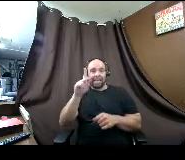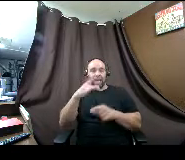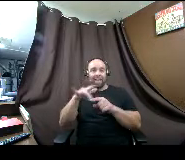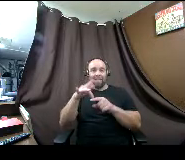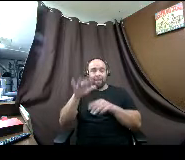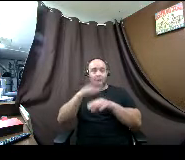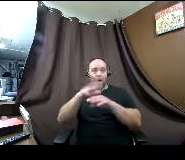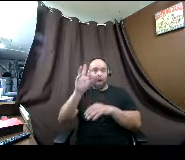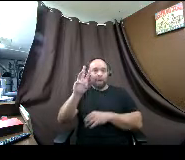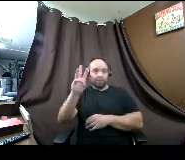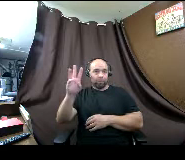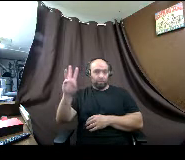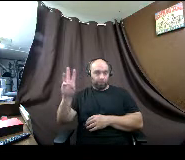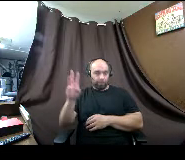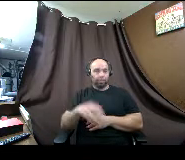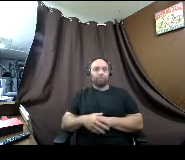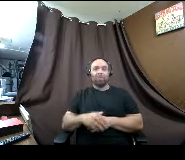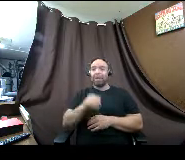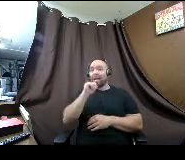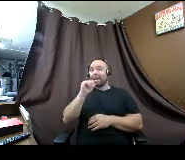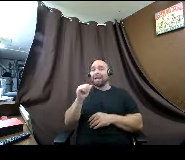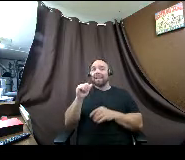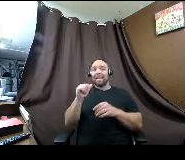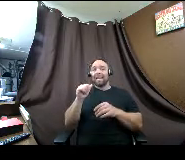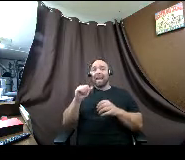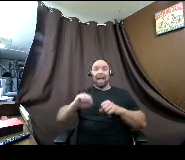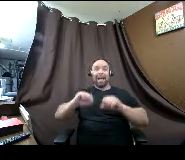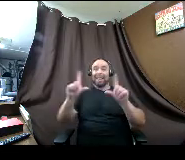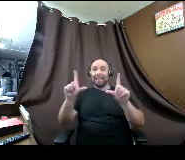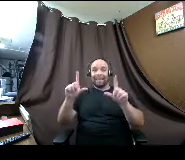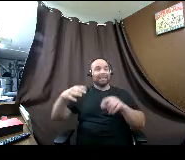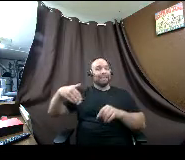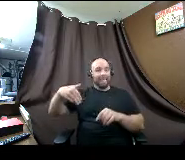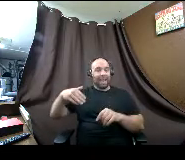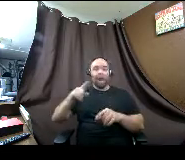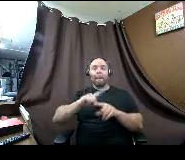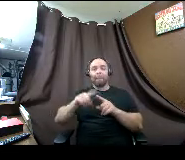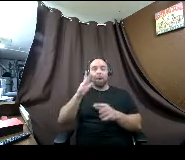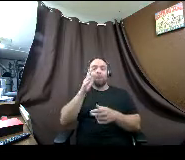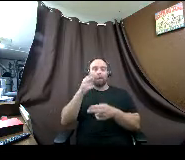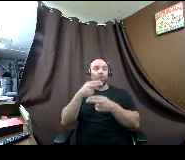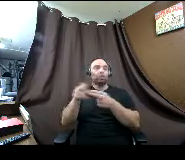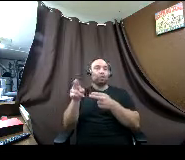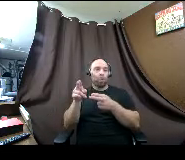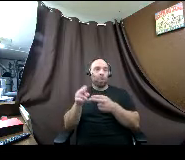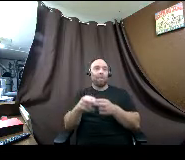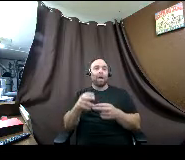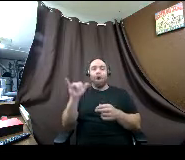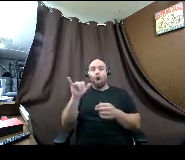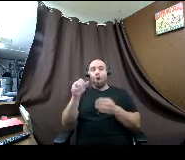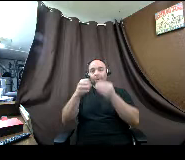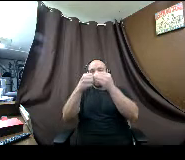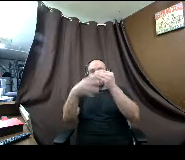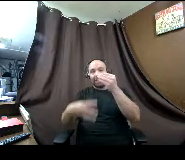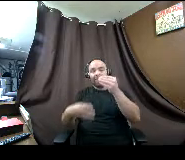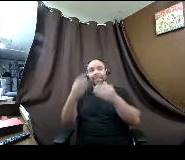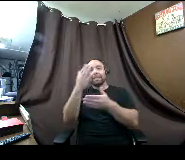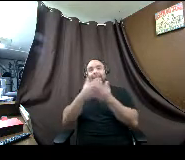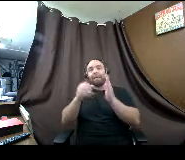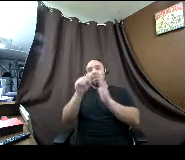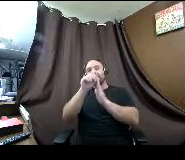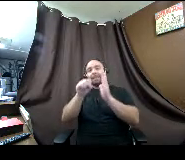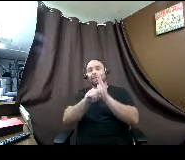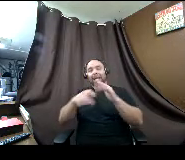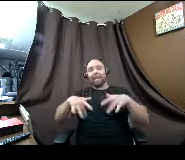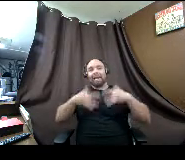um they're not up yet um but they will be shortly um and we've also listed some of the additional state events that christina mentioned